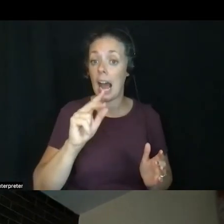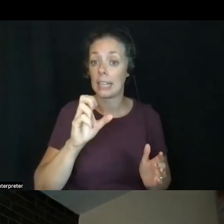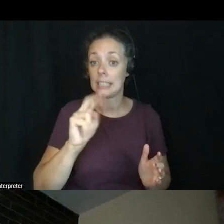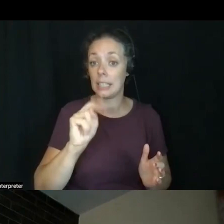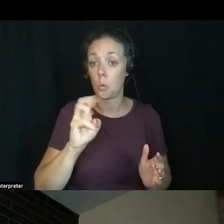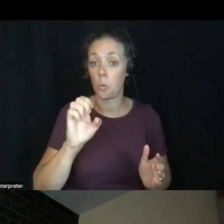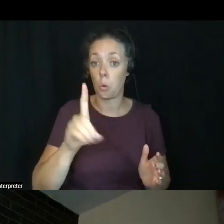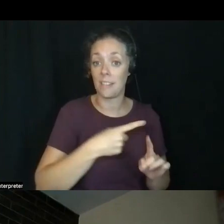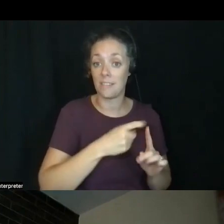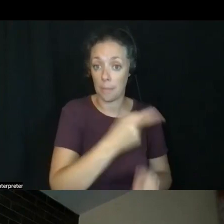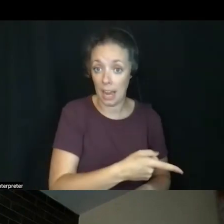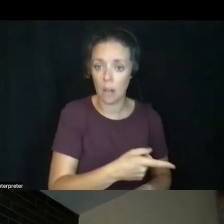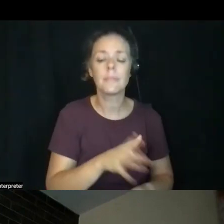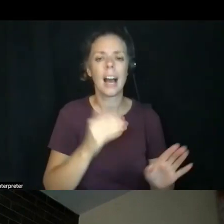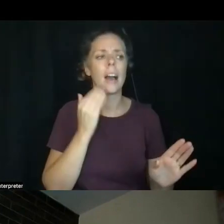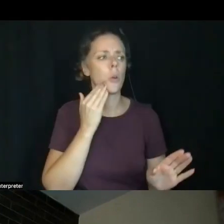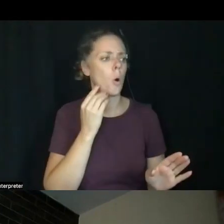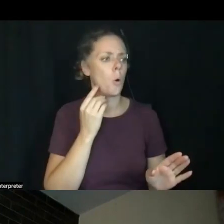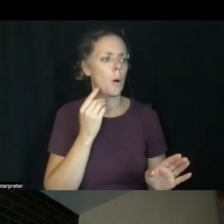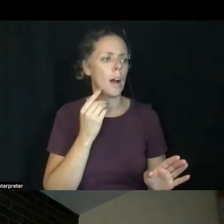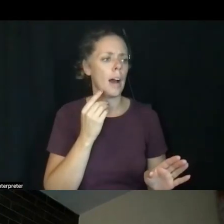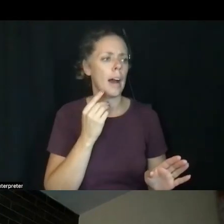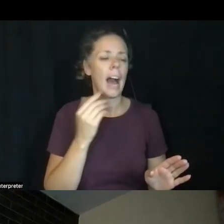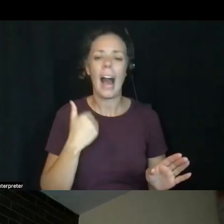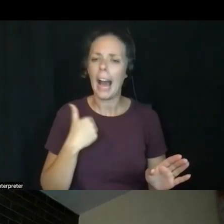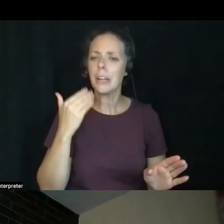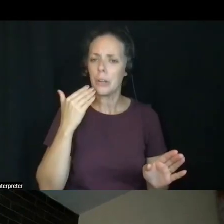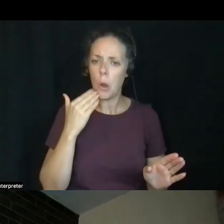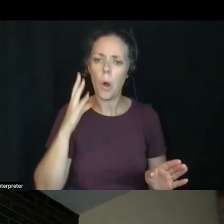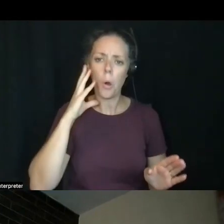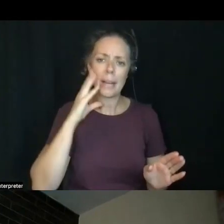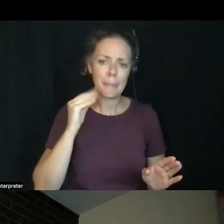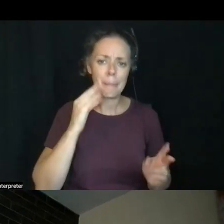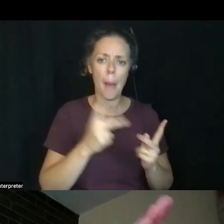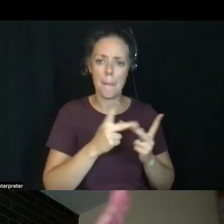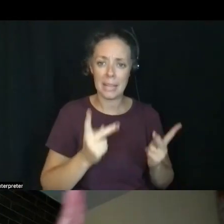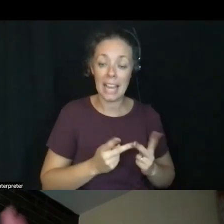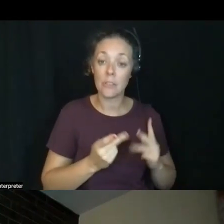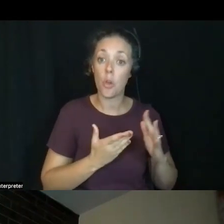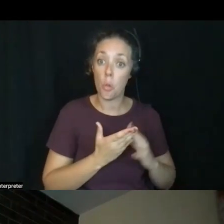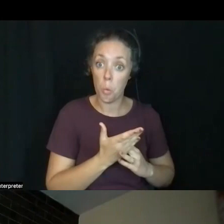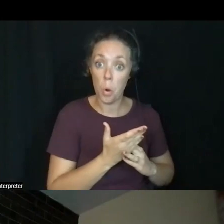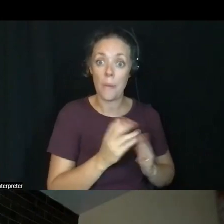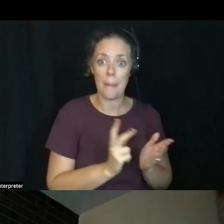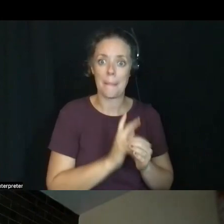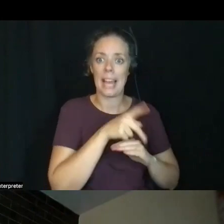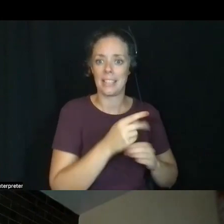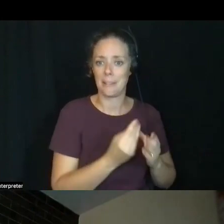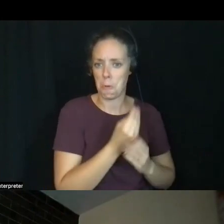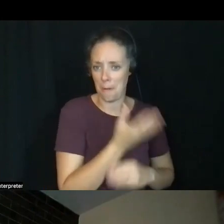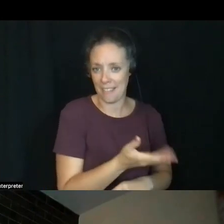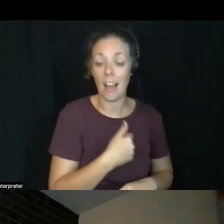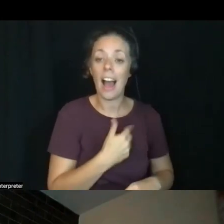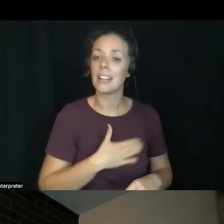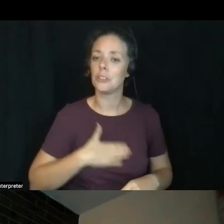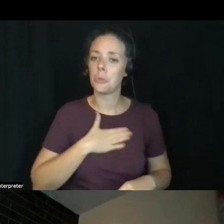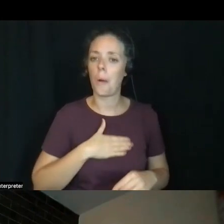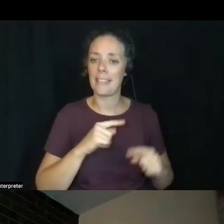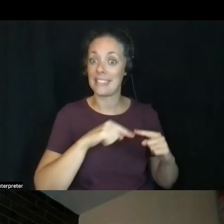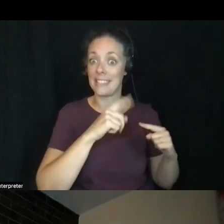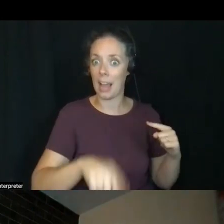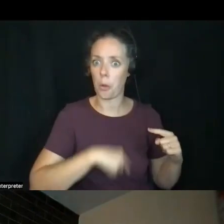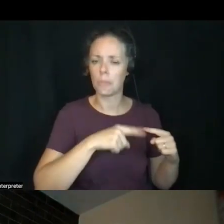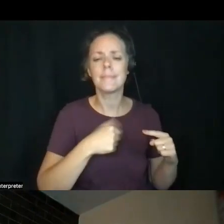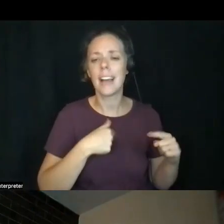I know a place by its plants and I enjoy sort of watching the cycle when I go out to Colorado